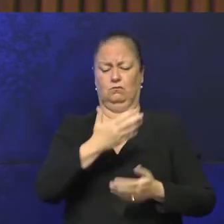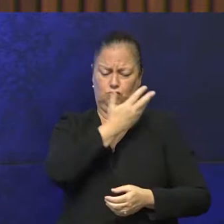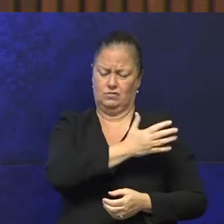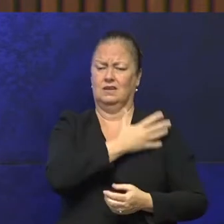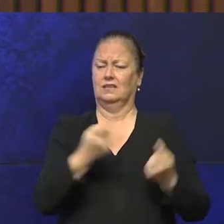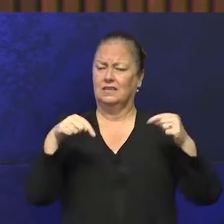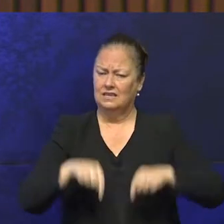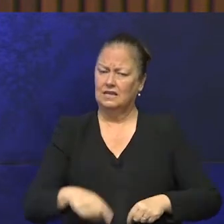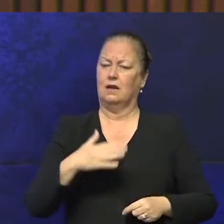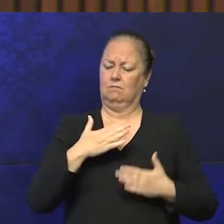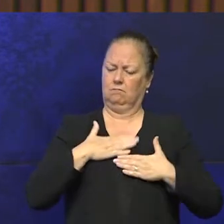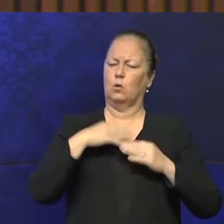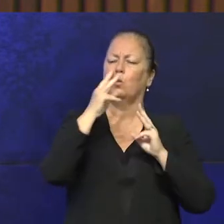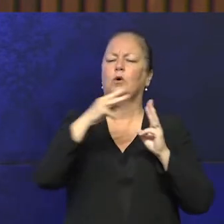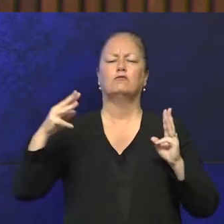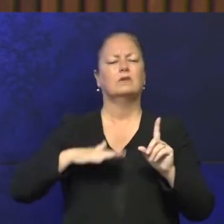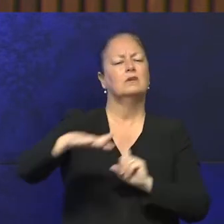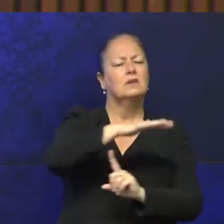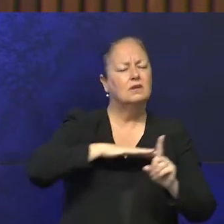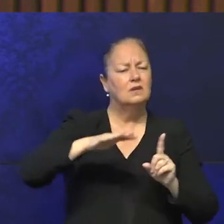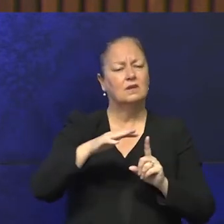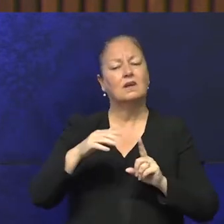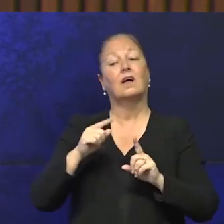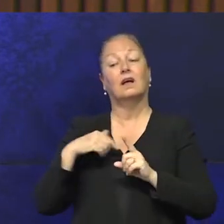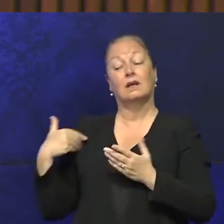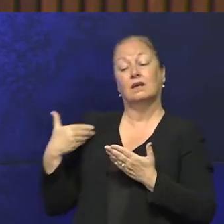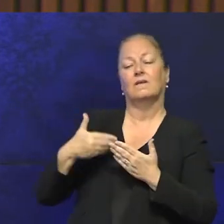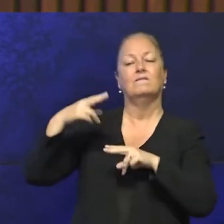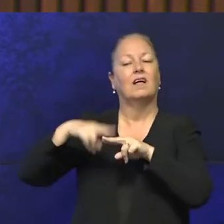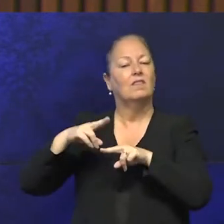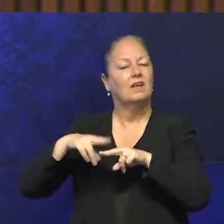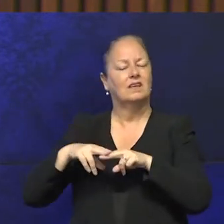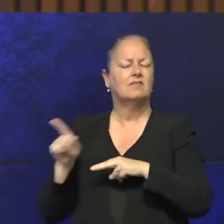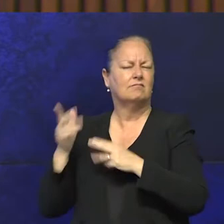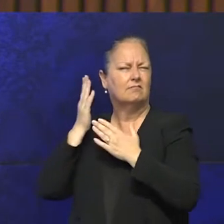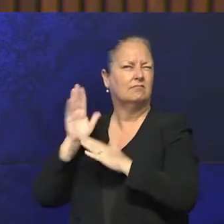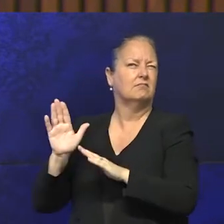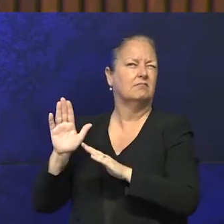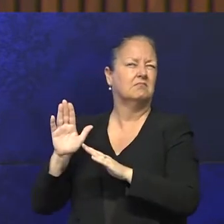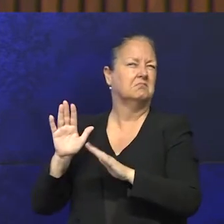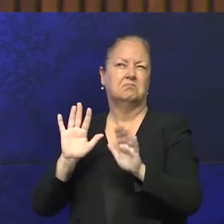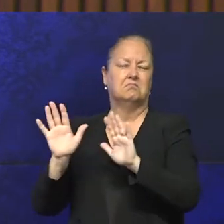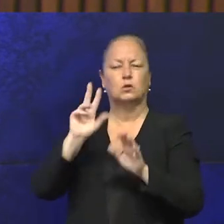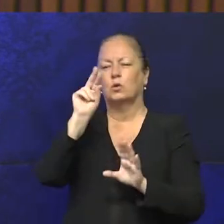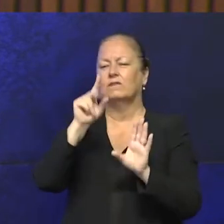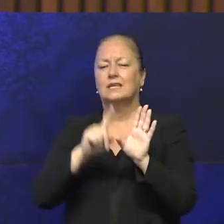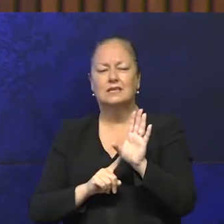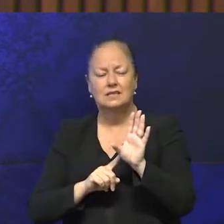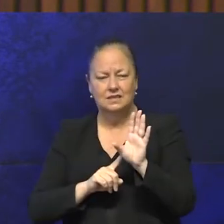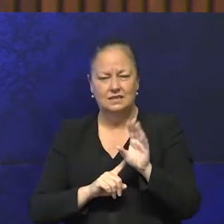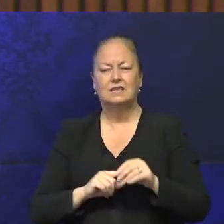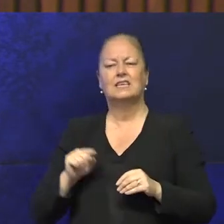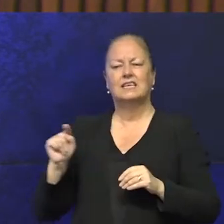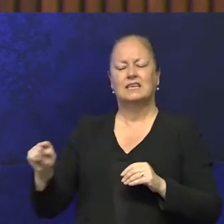be here, Wurundjeri man. I followed the footsteps of my father. He's passed now 12 years. He was our